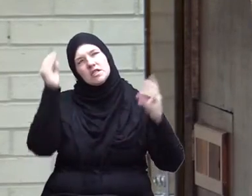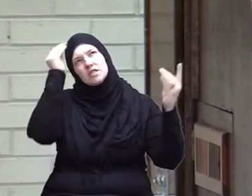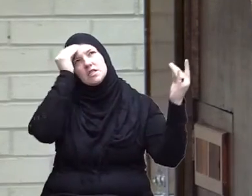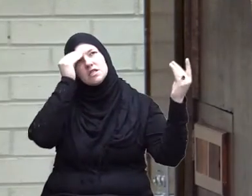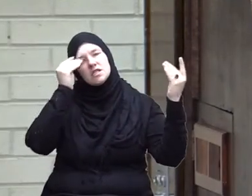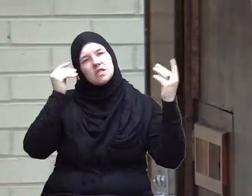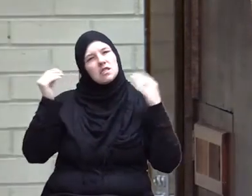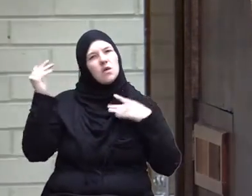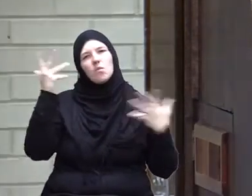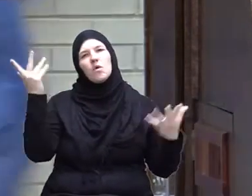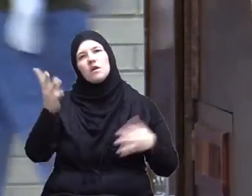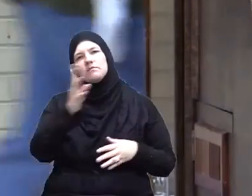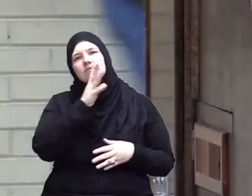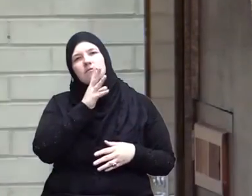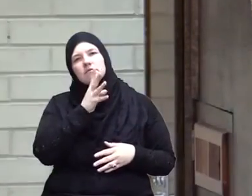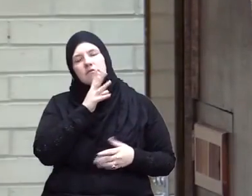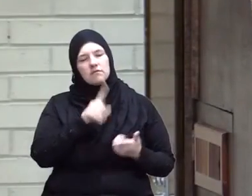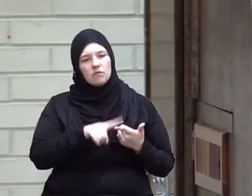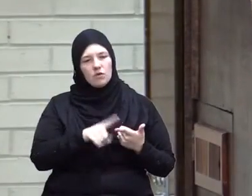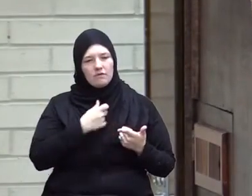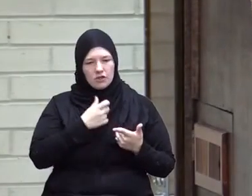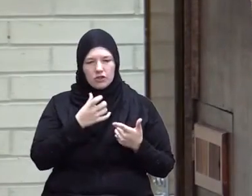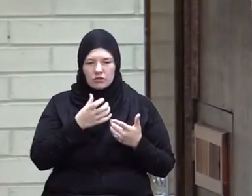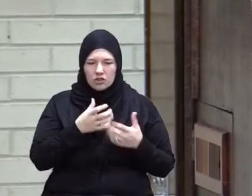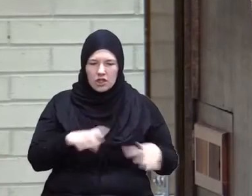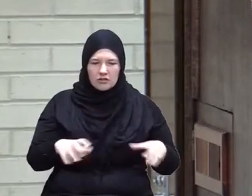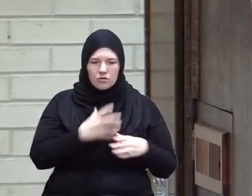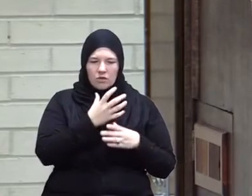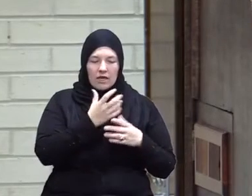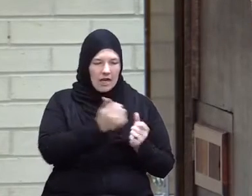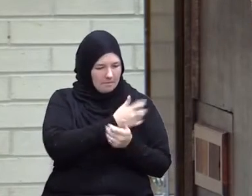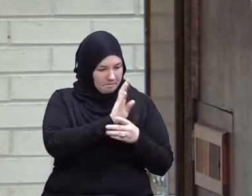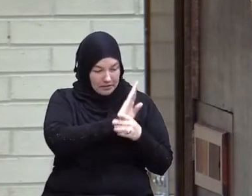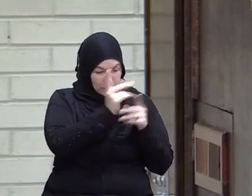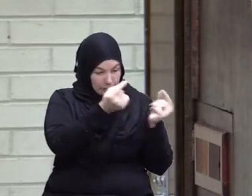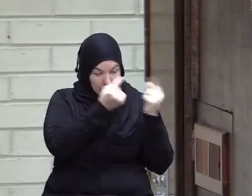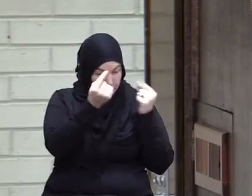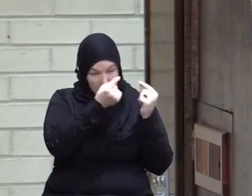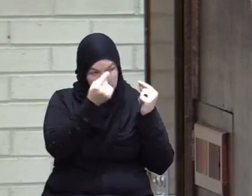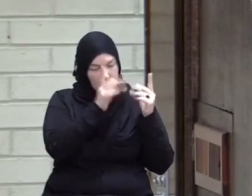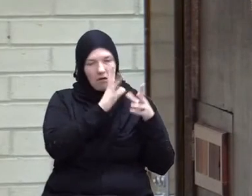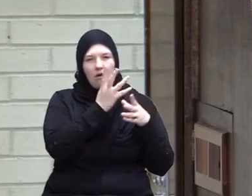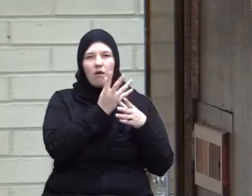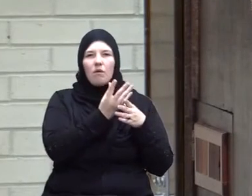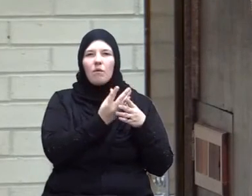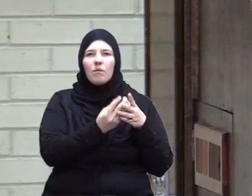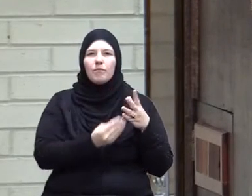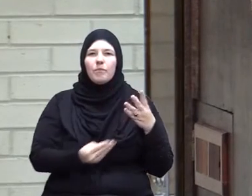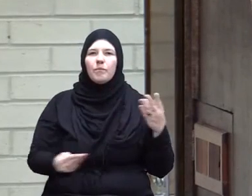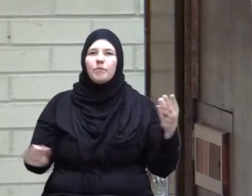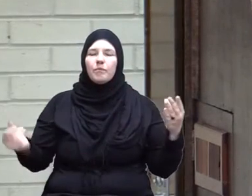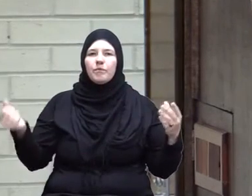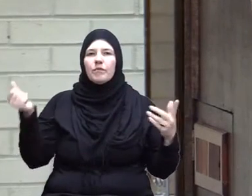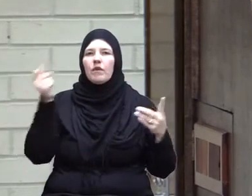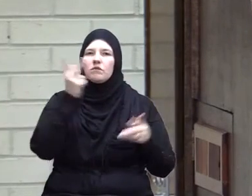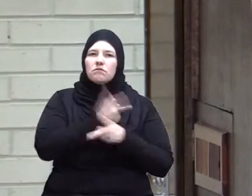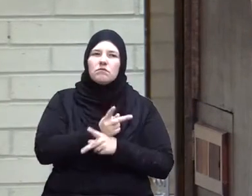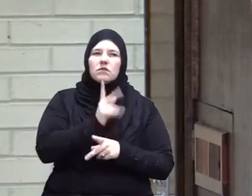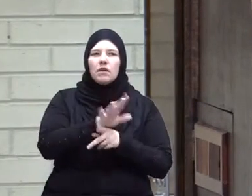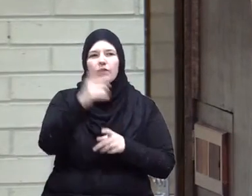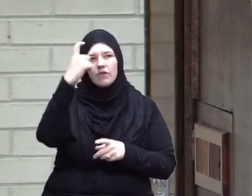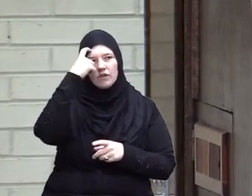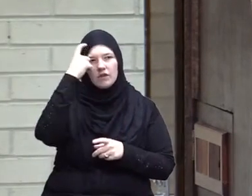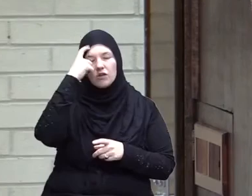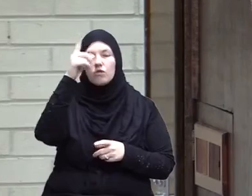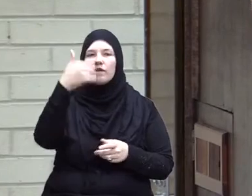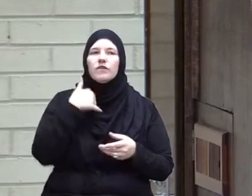reading you have a chance to empty your heart from anything that busies your head or takes over your thinking you have the